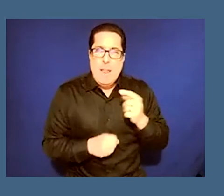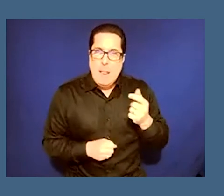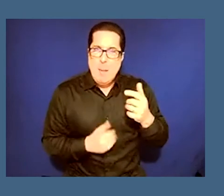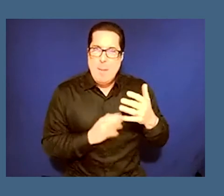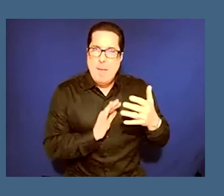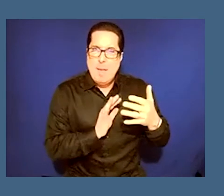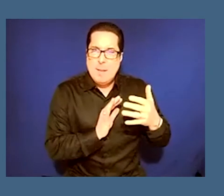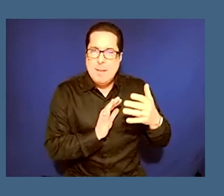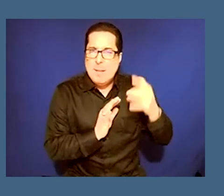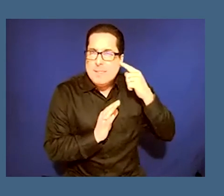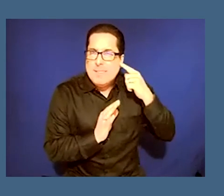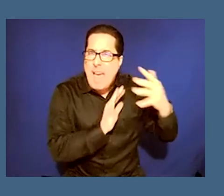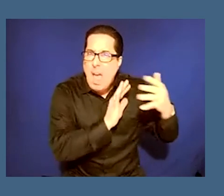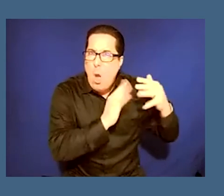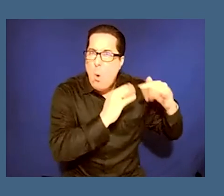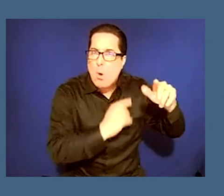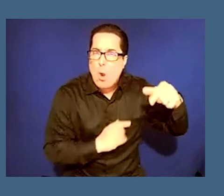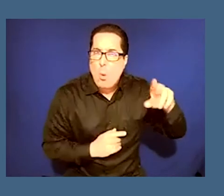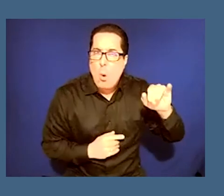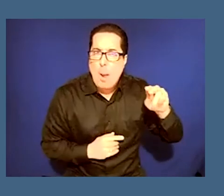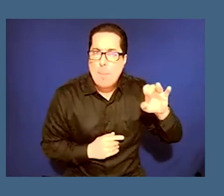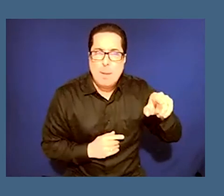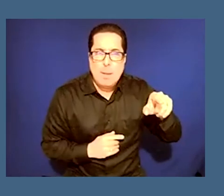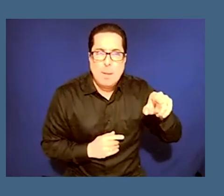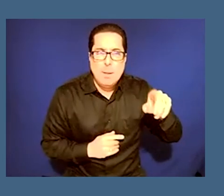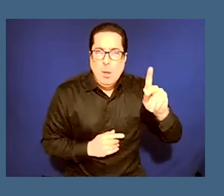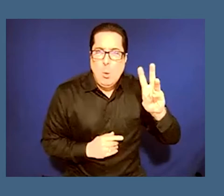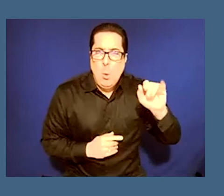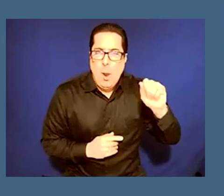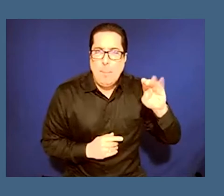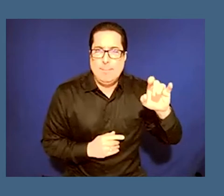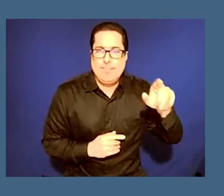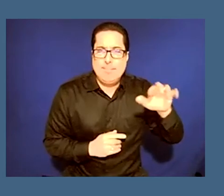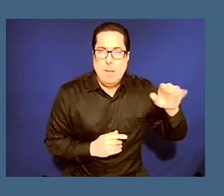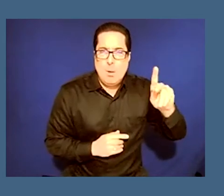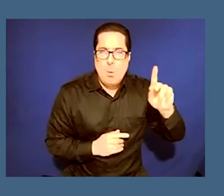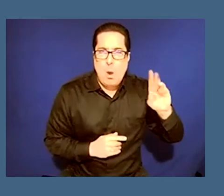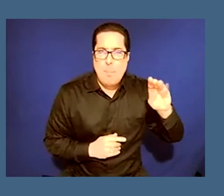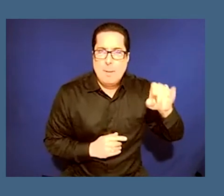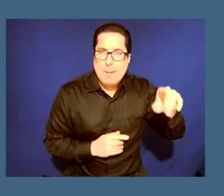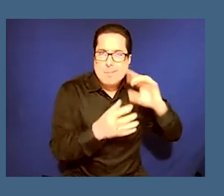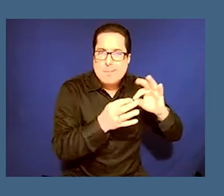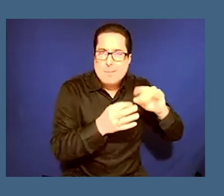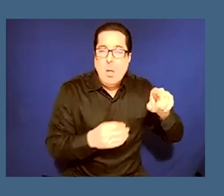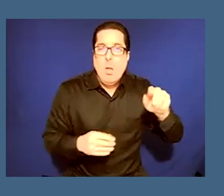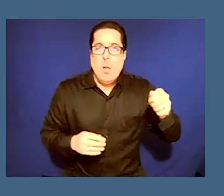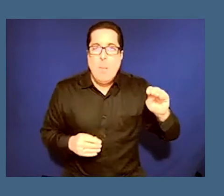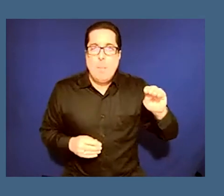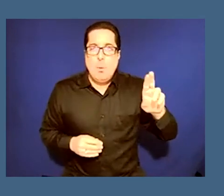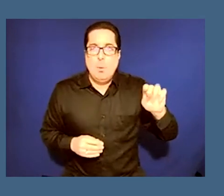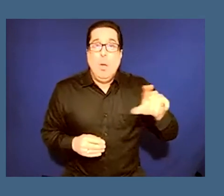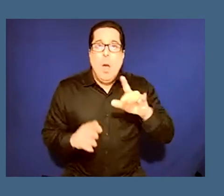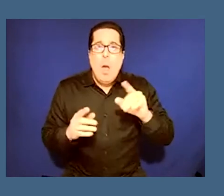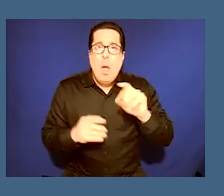is on kwame um it reminds me of uh tony morrison and tony